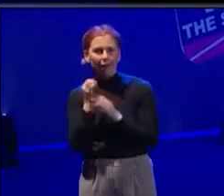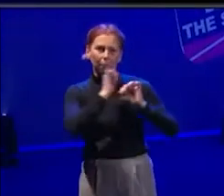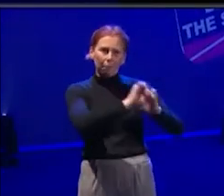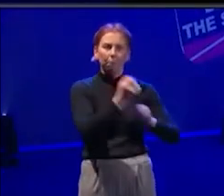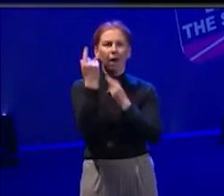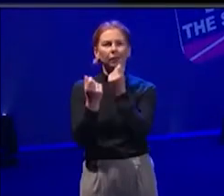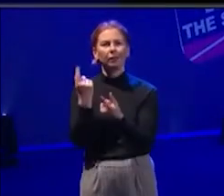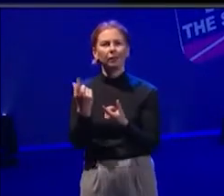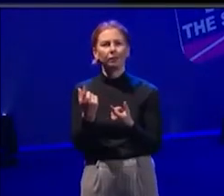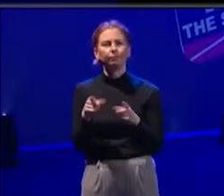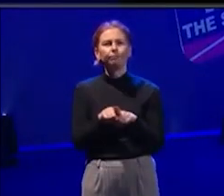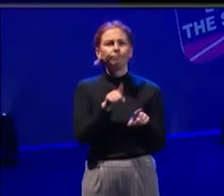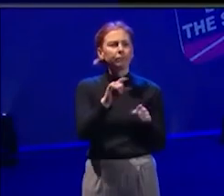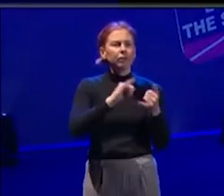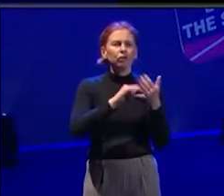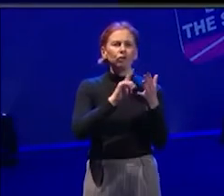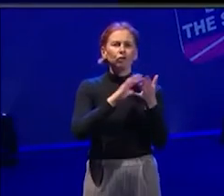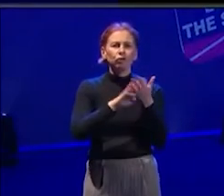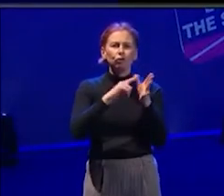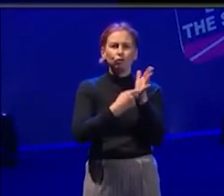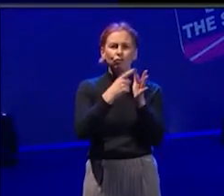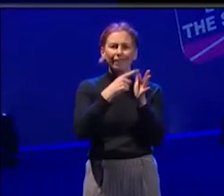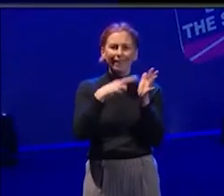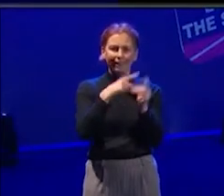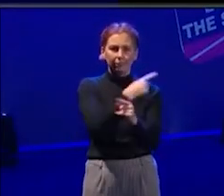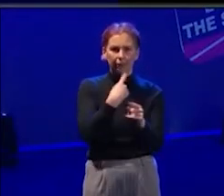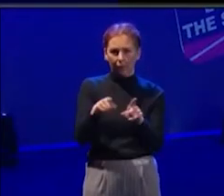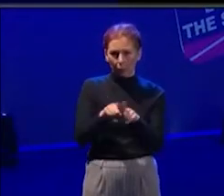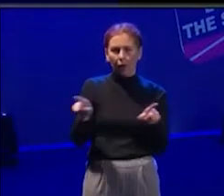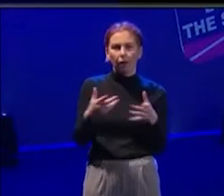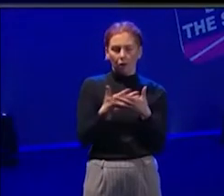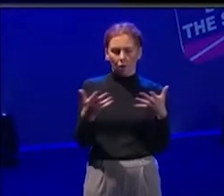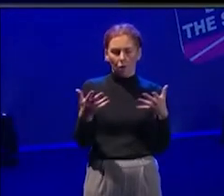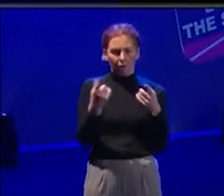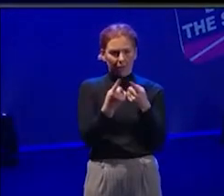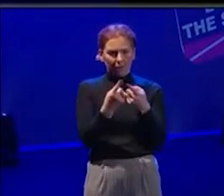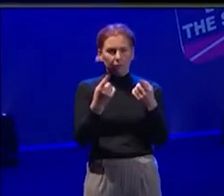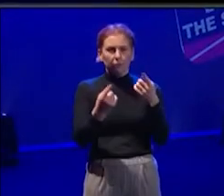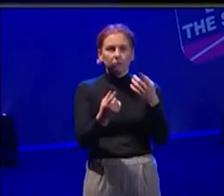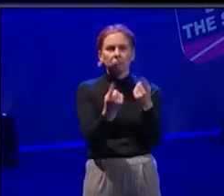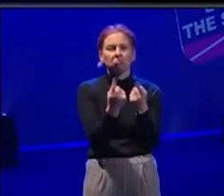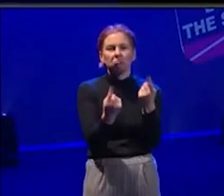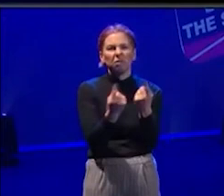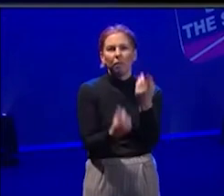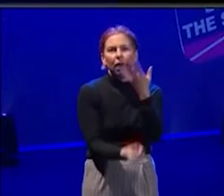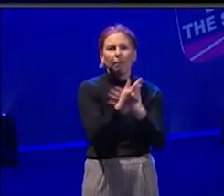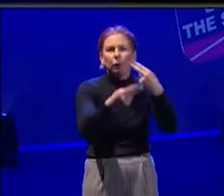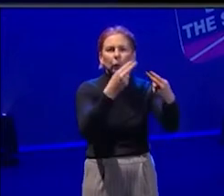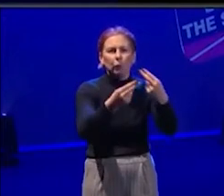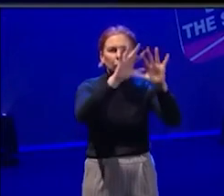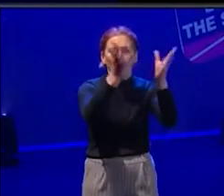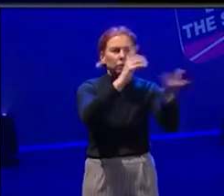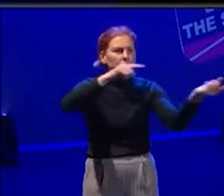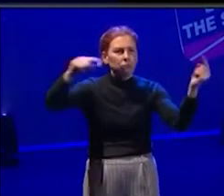sometimes a lot that goes on just in the world in general. And sometimes it's to respond to that.